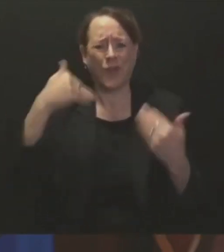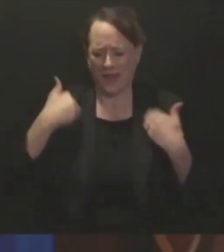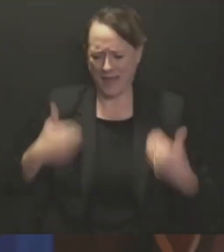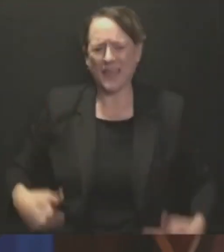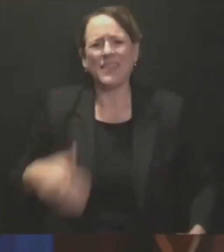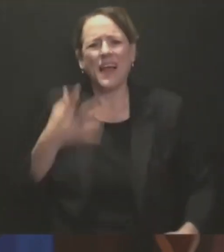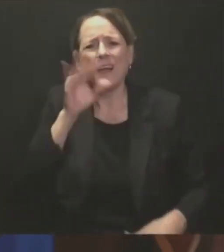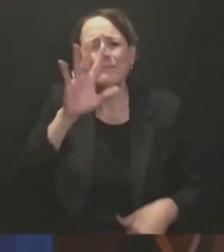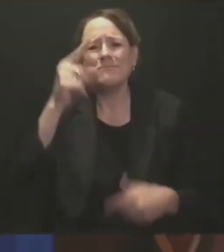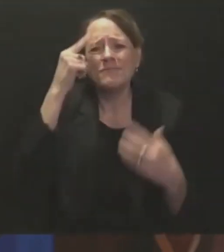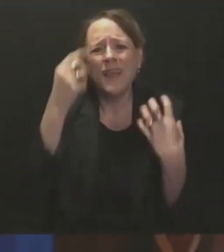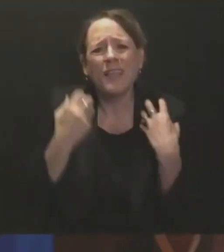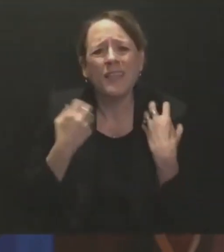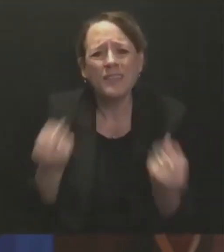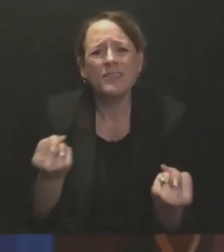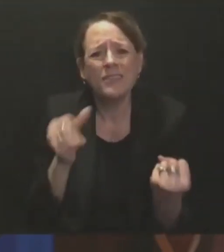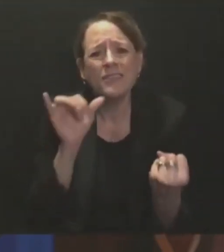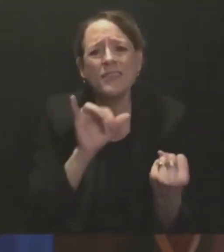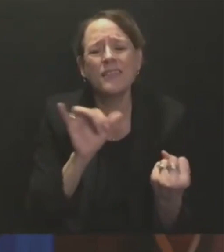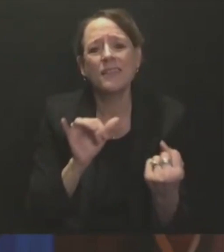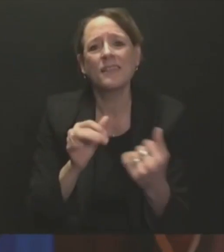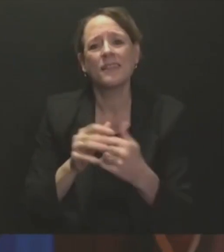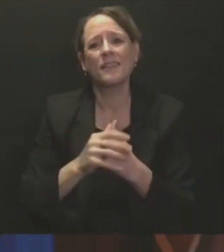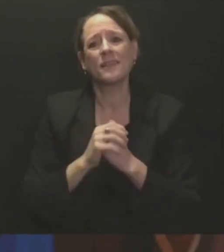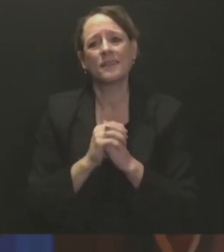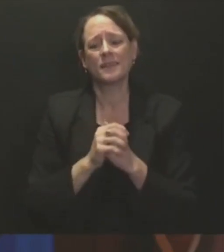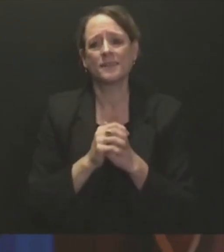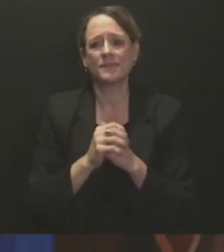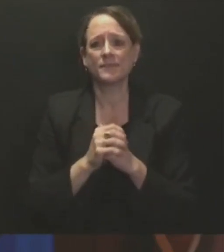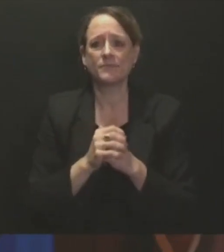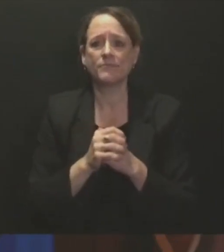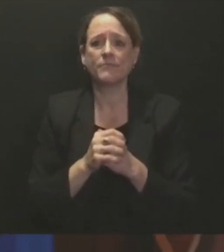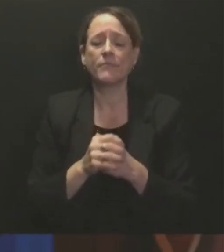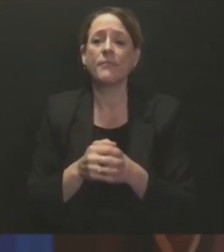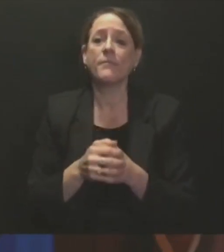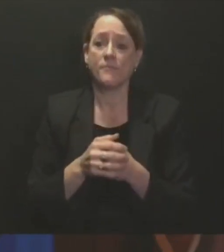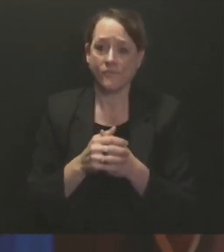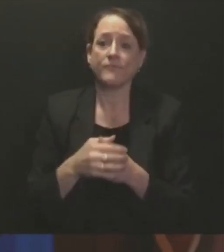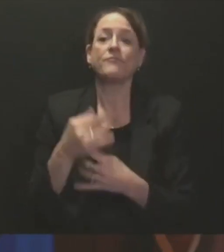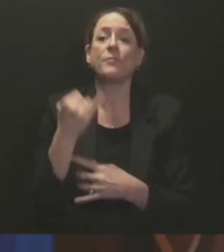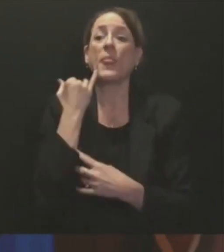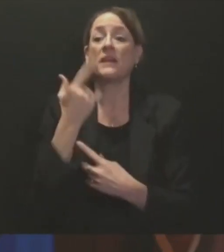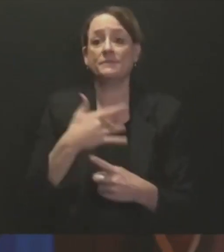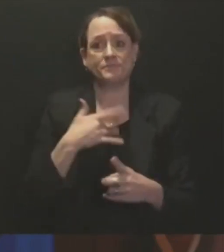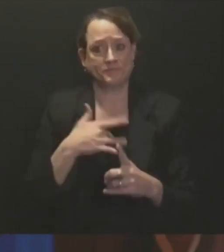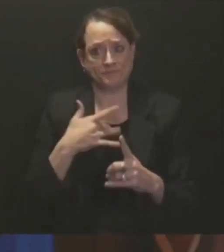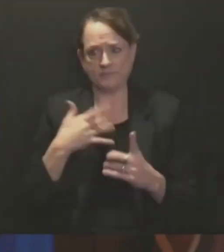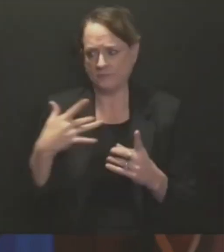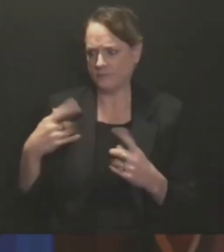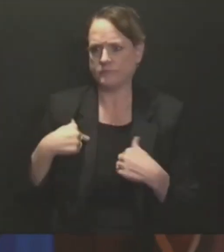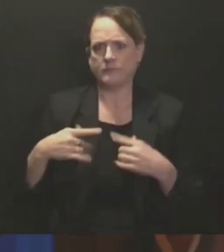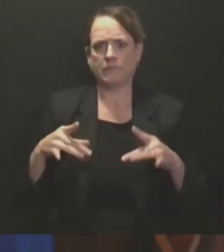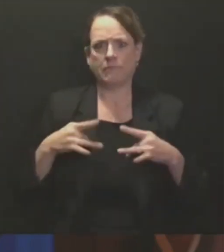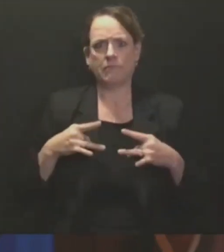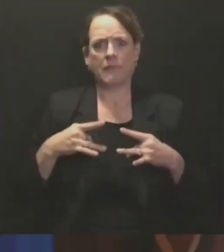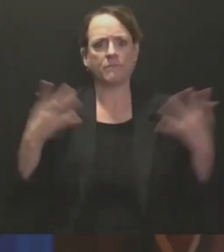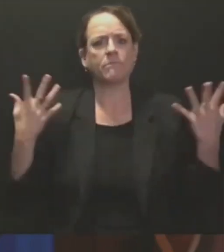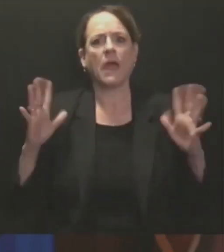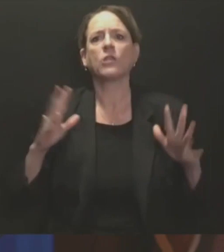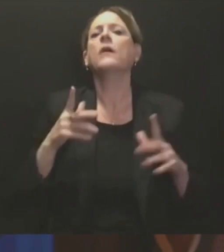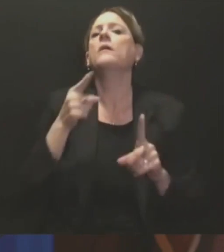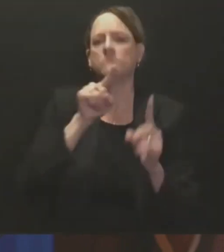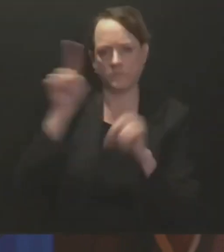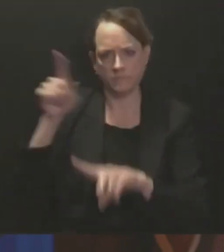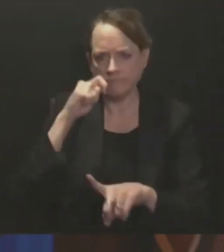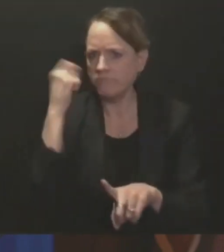exposed to COVID-19, please go get tested. And then make sure you're quarantining at home while waiting for